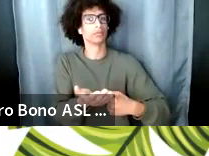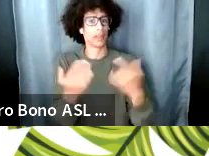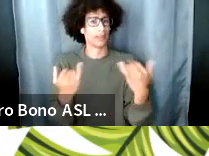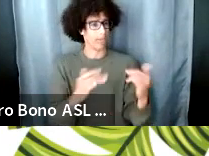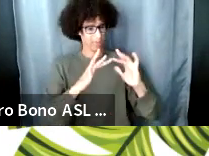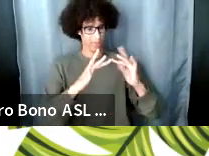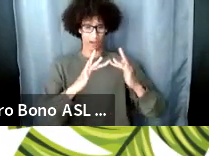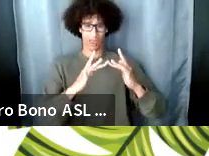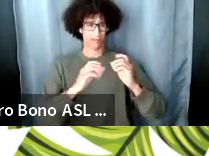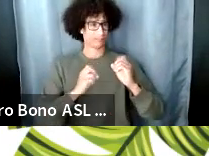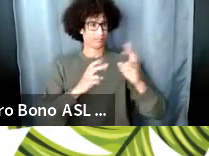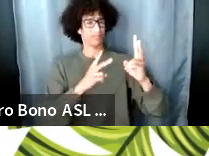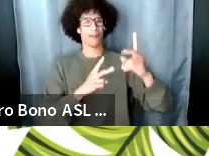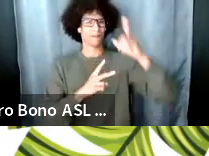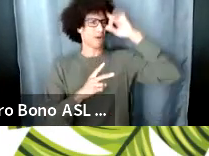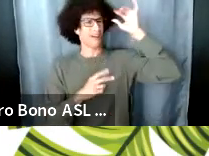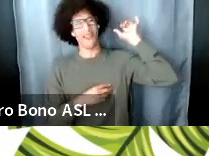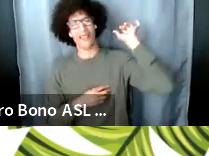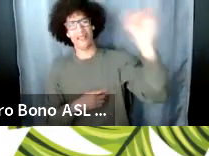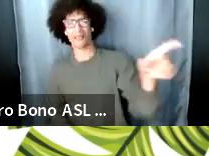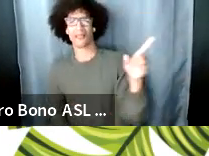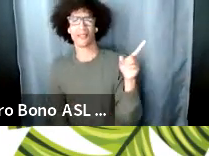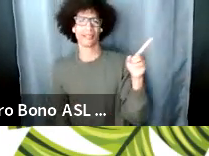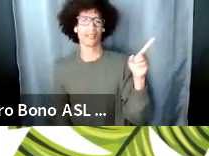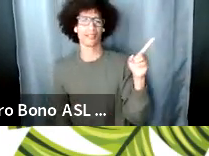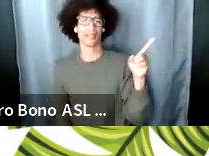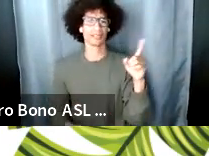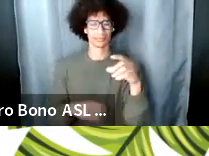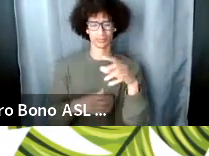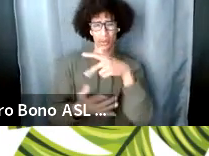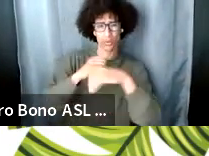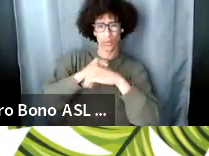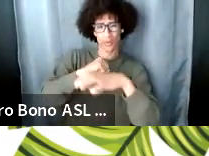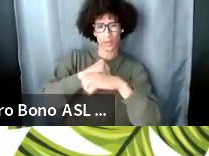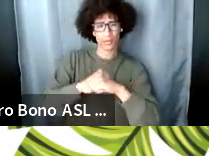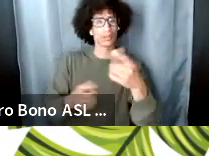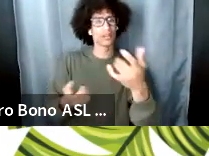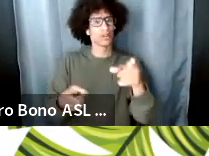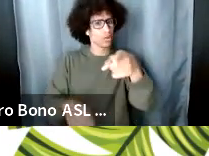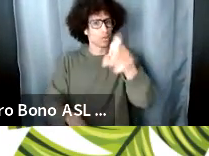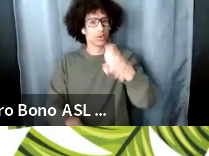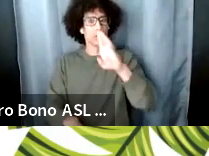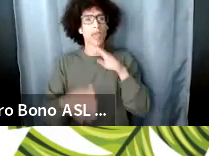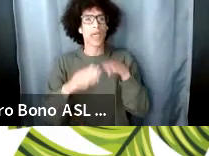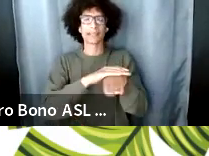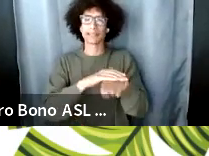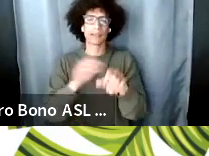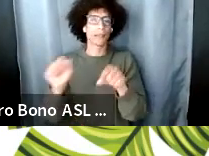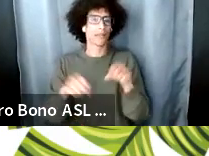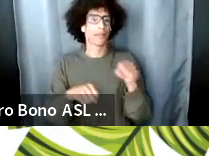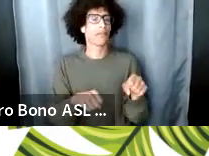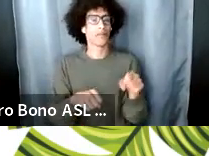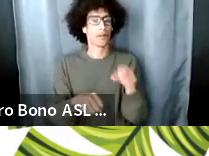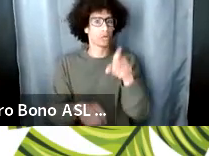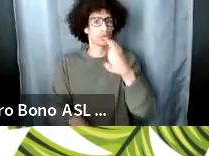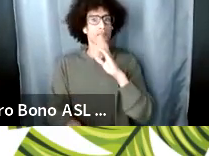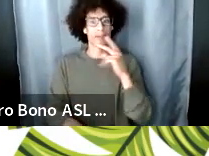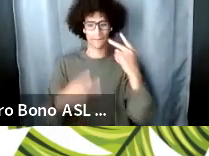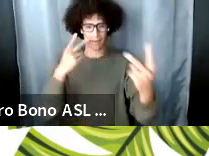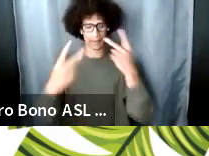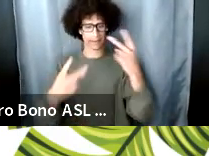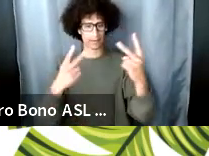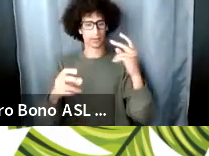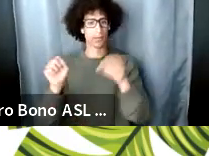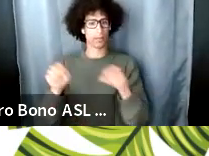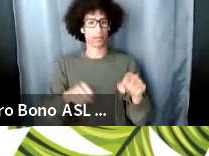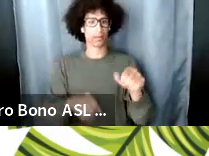medias you should your work should be accessible you should be accessible as a playwright you should be visible as a playwright how do we do that you we